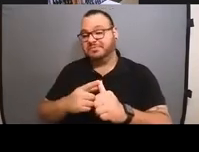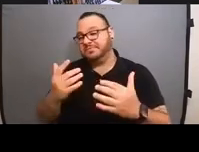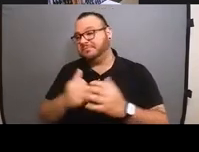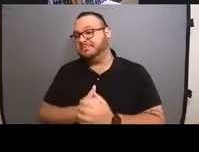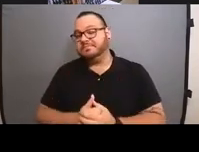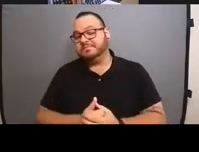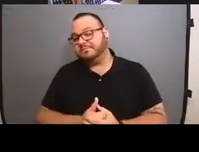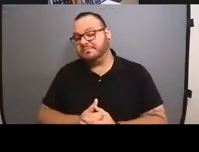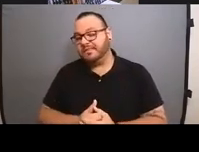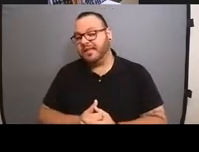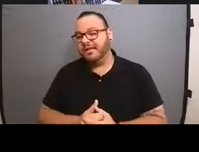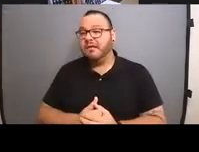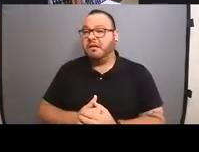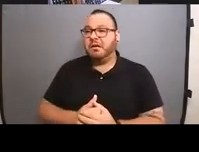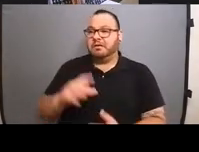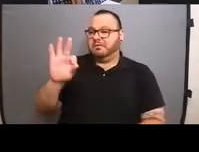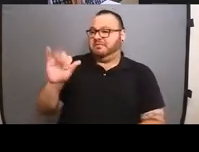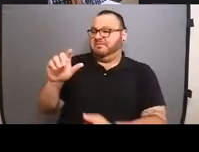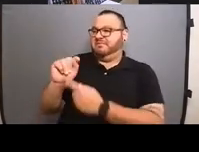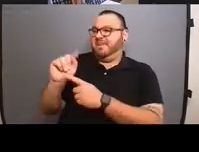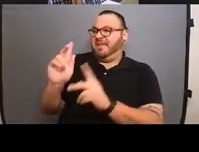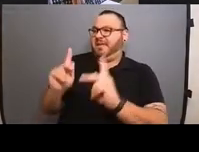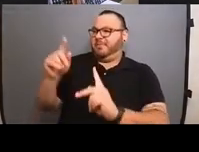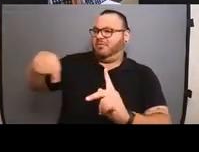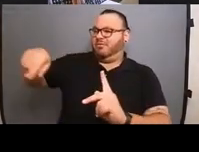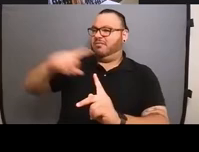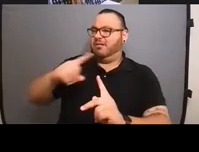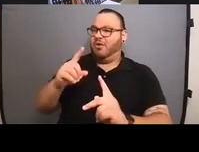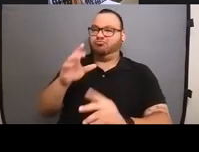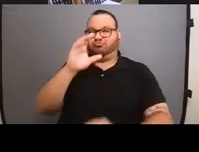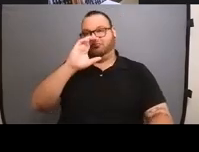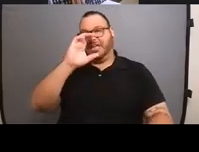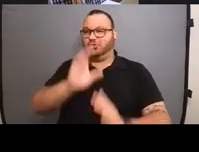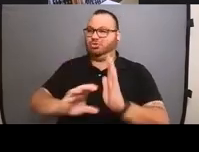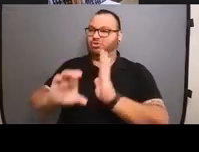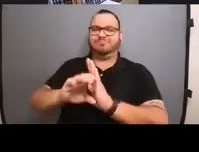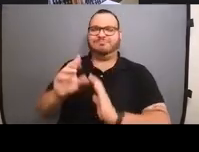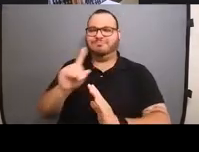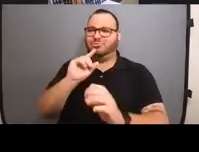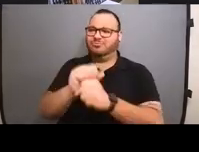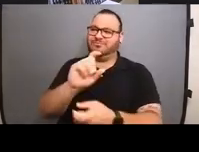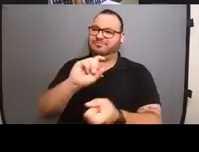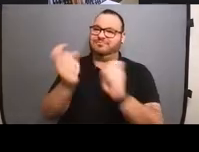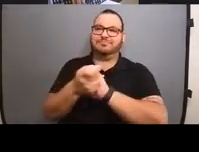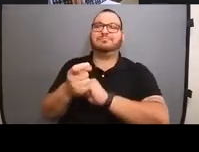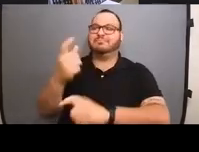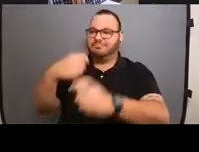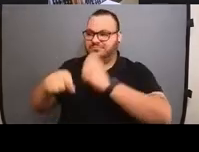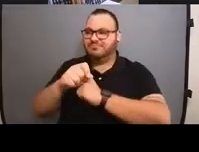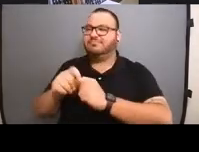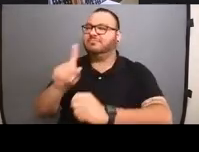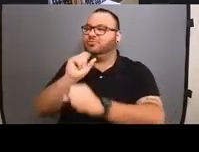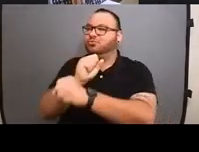looking at fat people as a caricature, looking at them as a human being, um, different personalities,